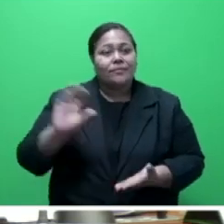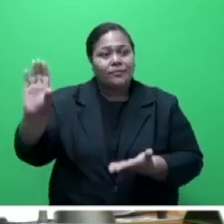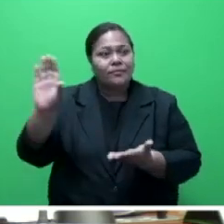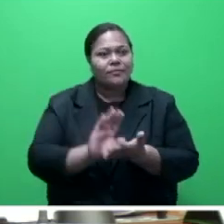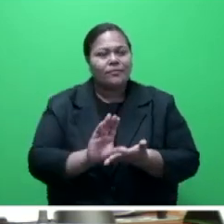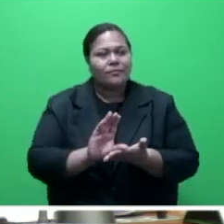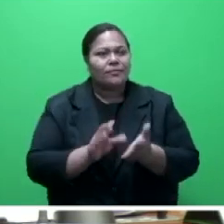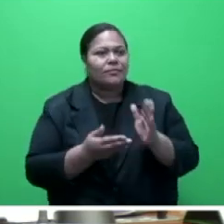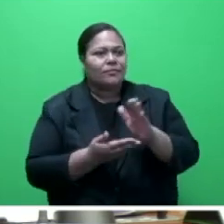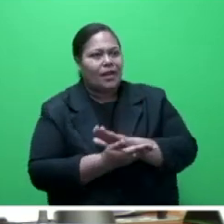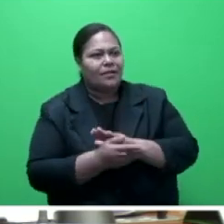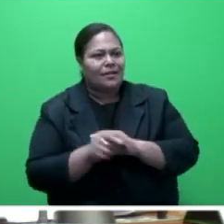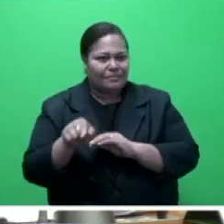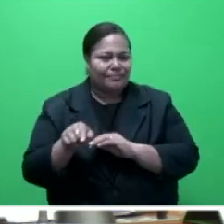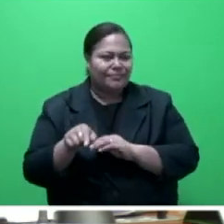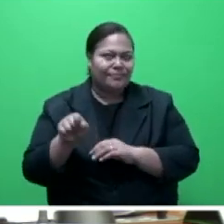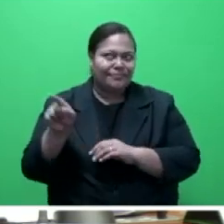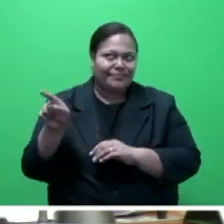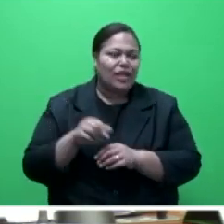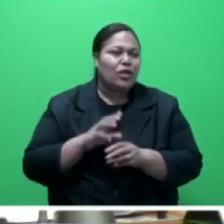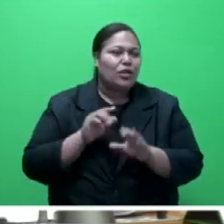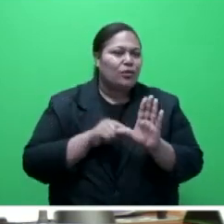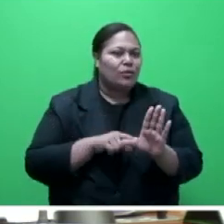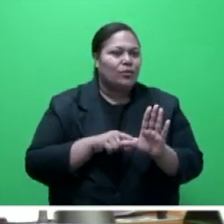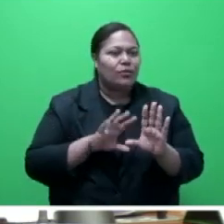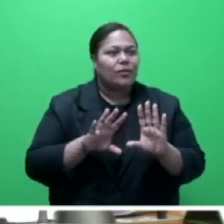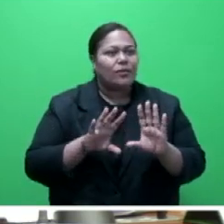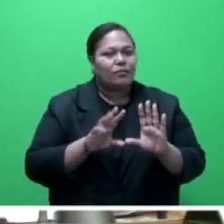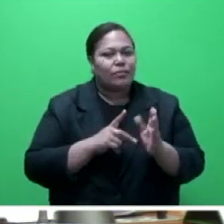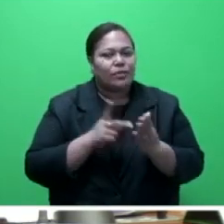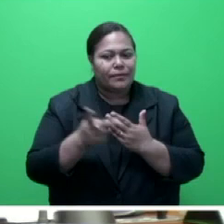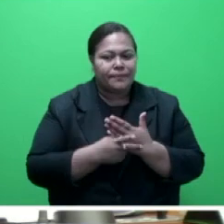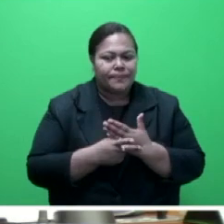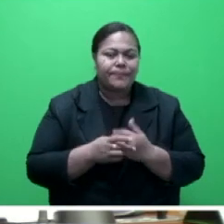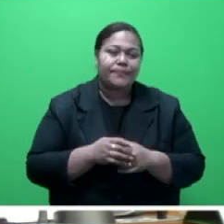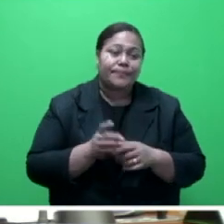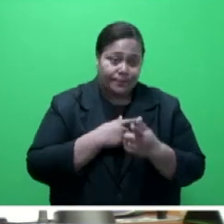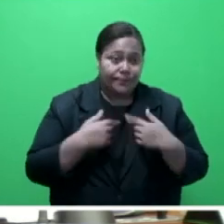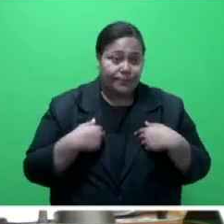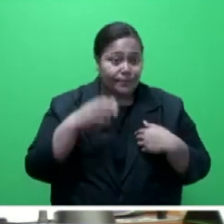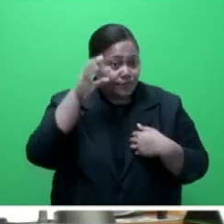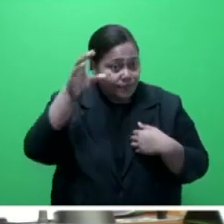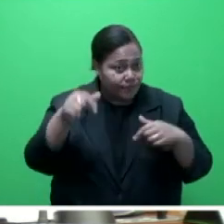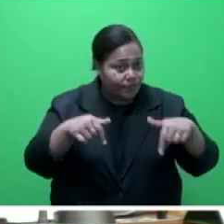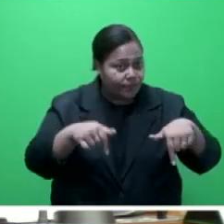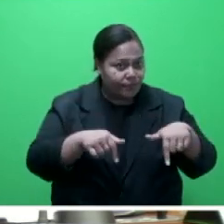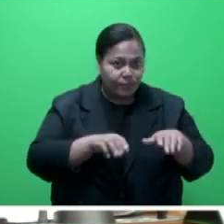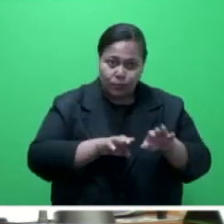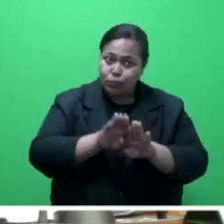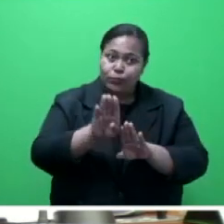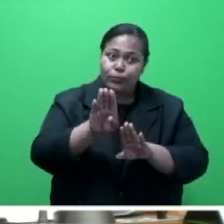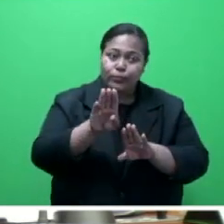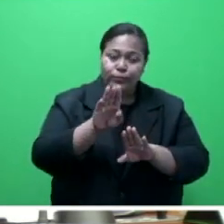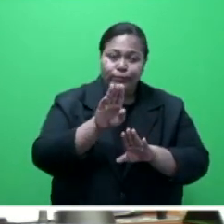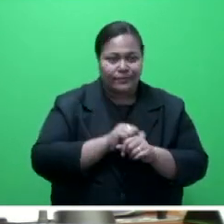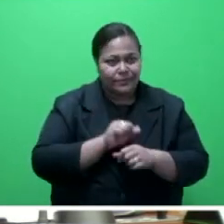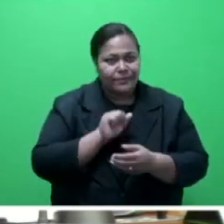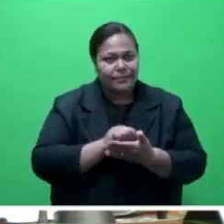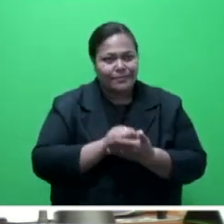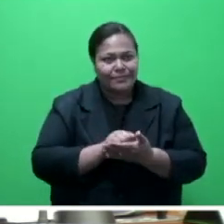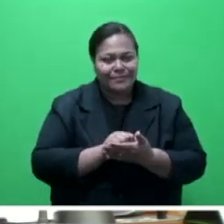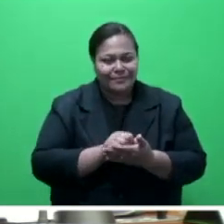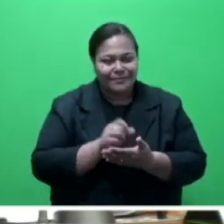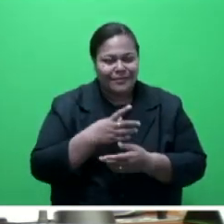GFR2R program. Mr Speaker says, we as a nation have progressed significantly in our commitments to recognize